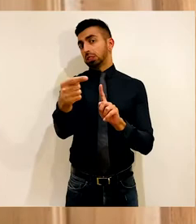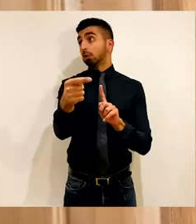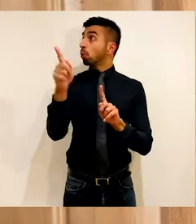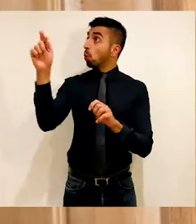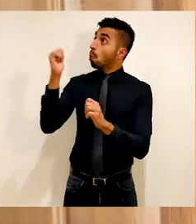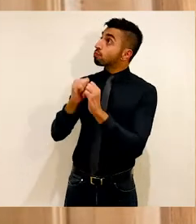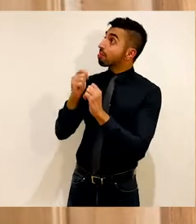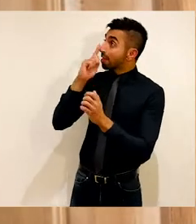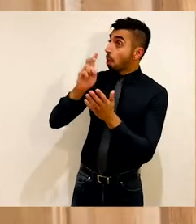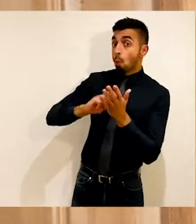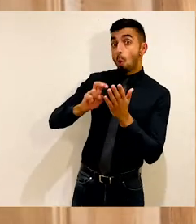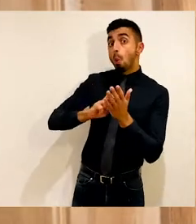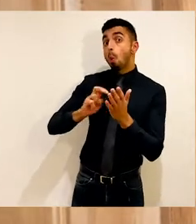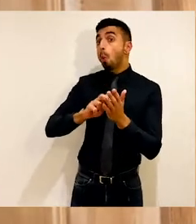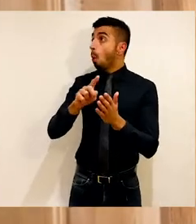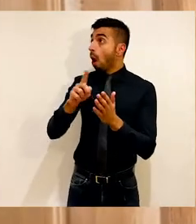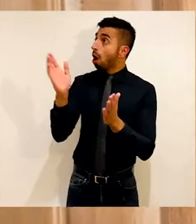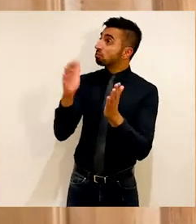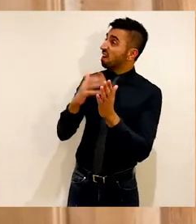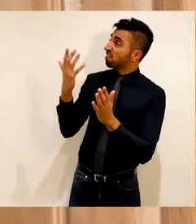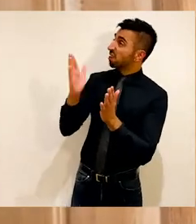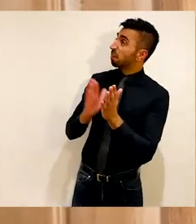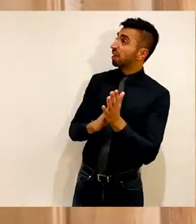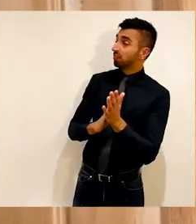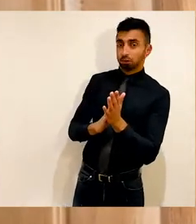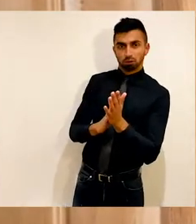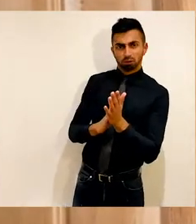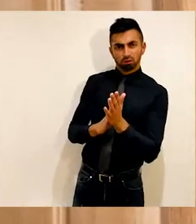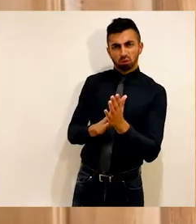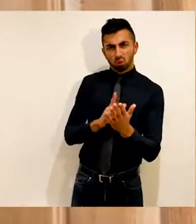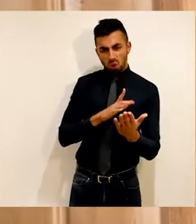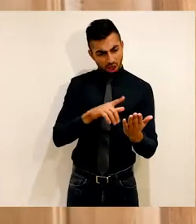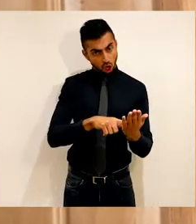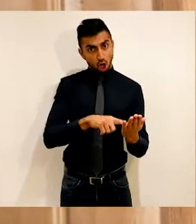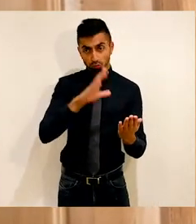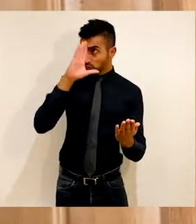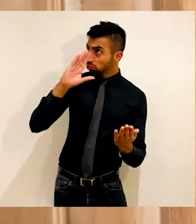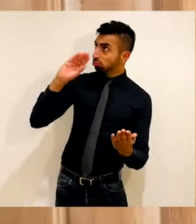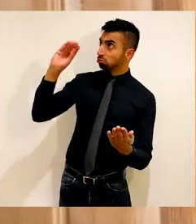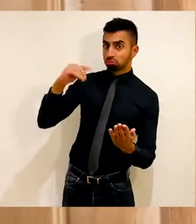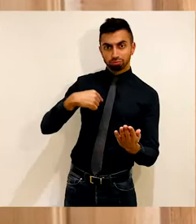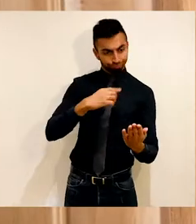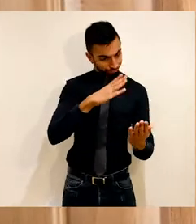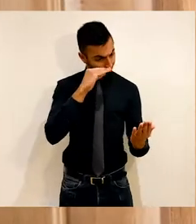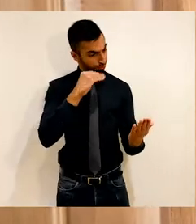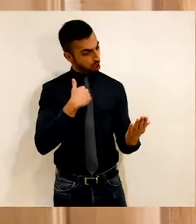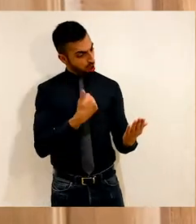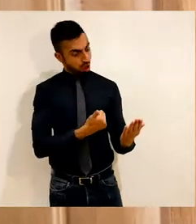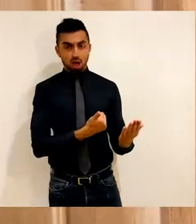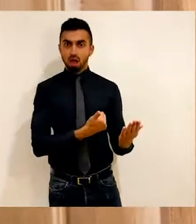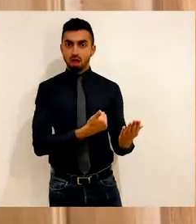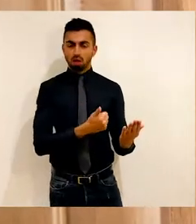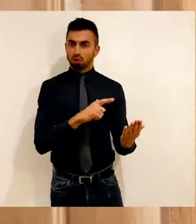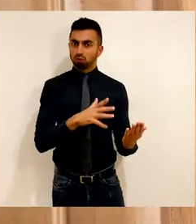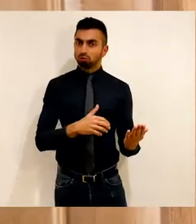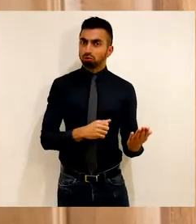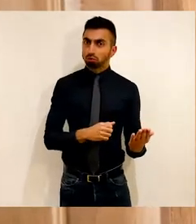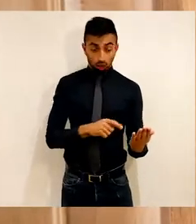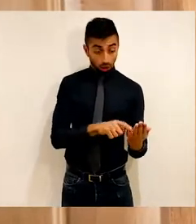send your brother, he'll get there by walking in 15 minutes. That innovation could go further.